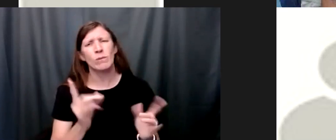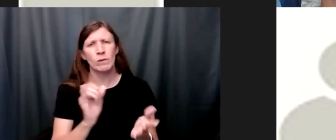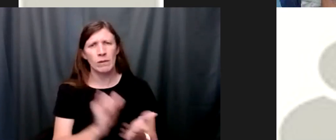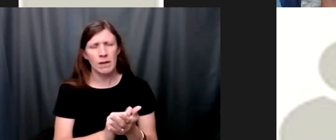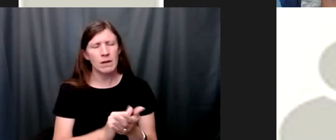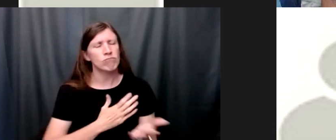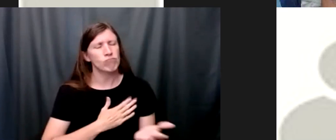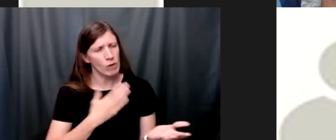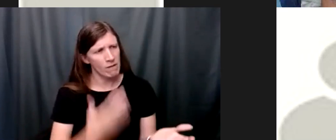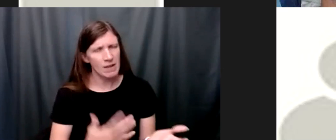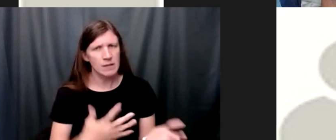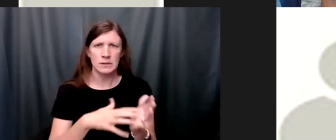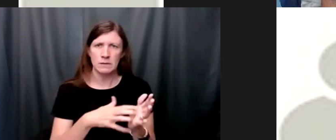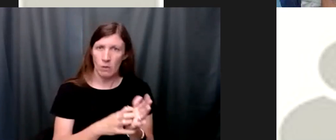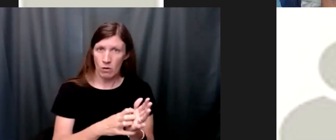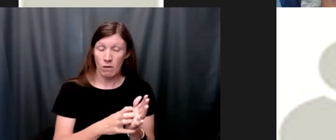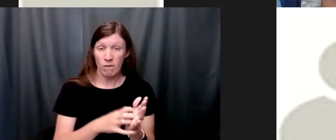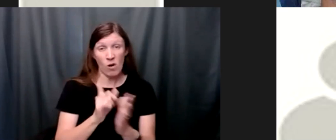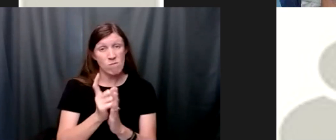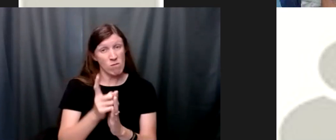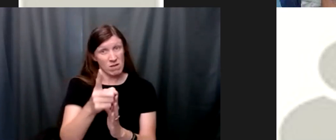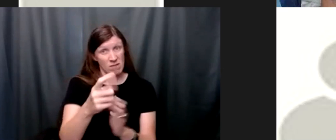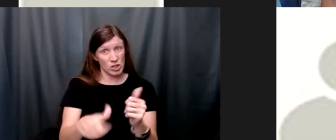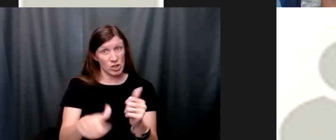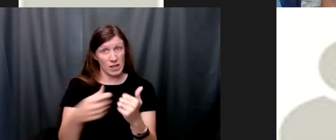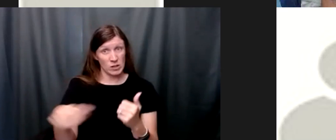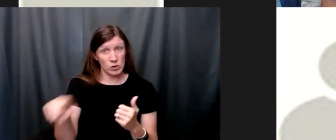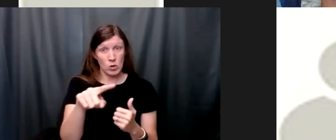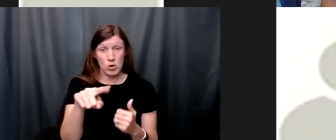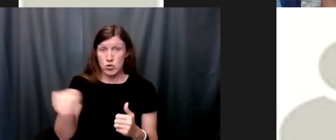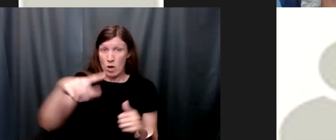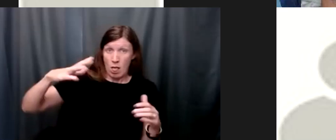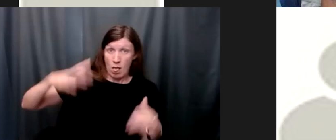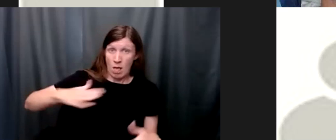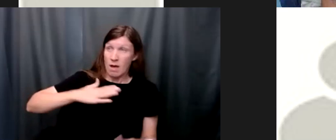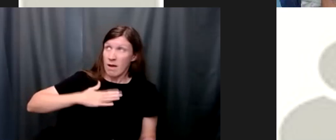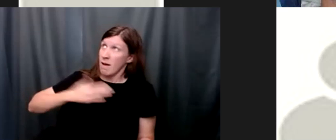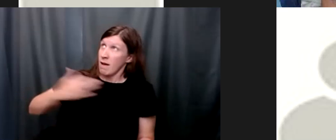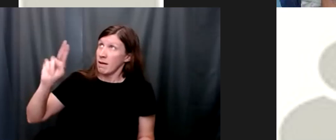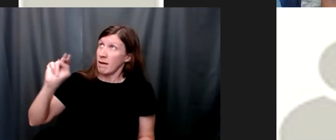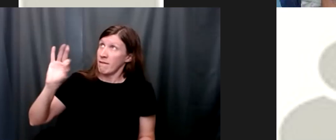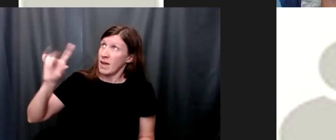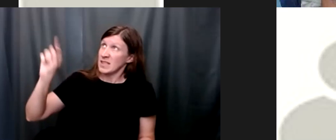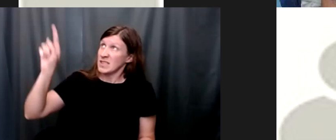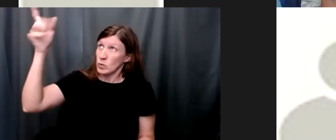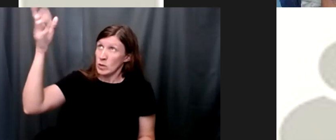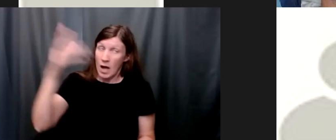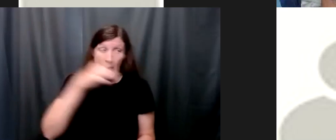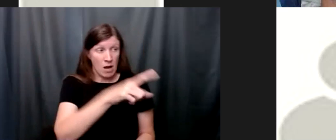for a moment just challenge you with a thought if you have not confessed to god or another person even in the last week